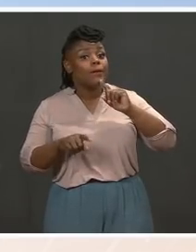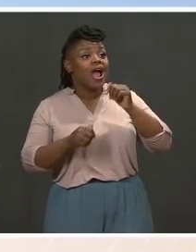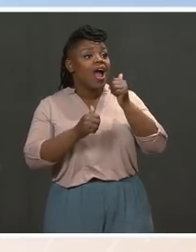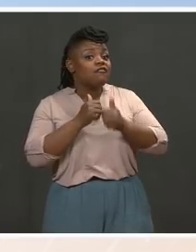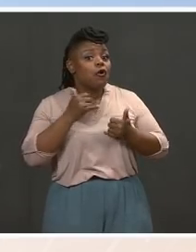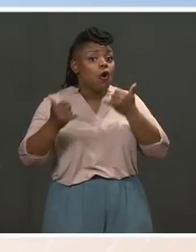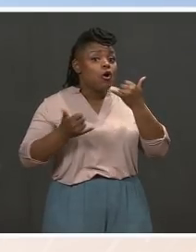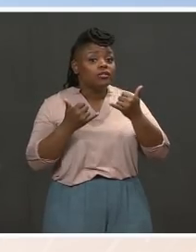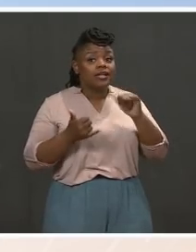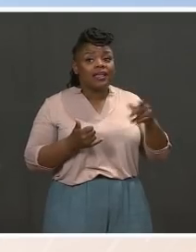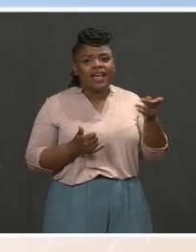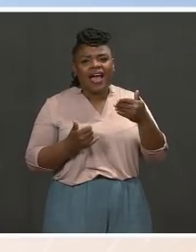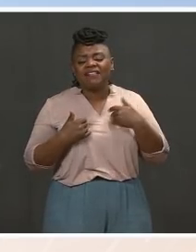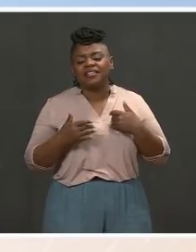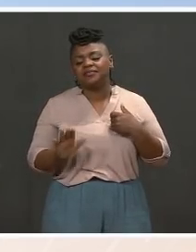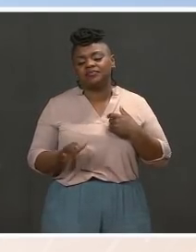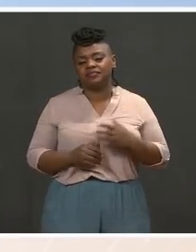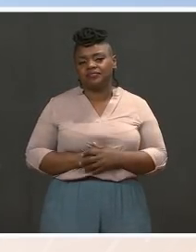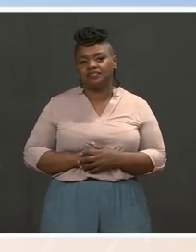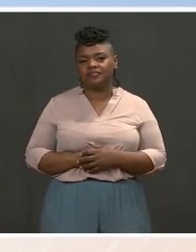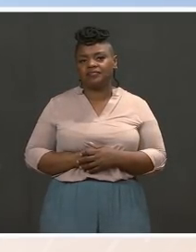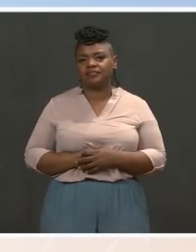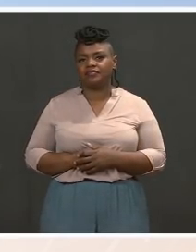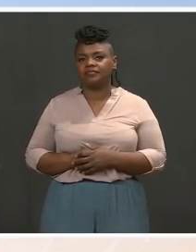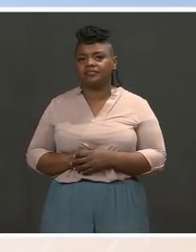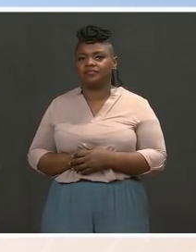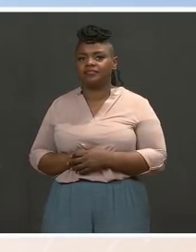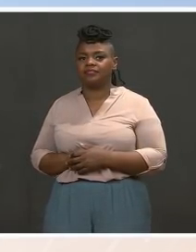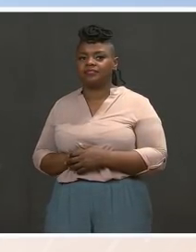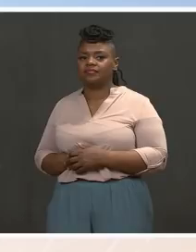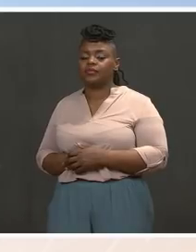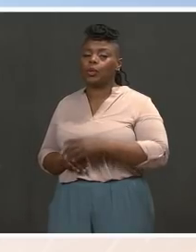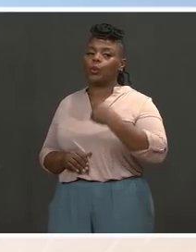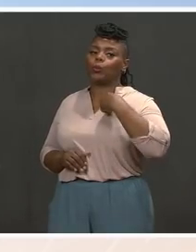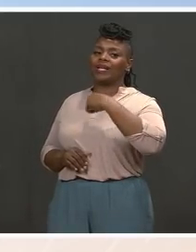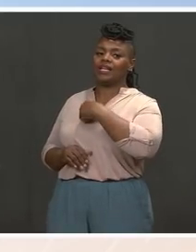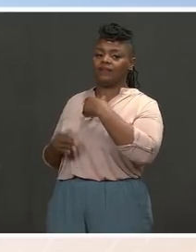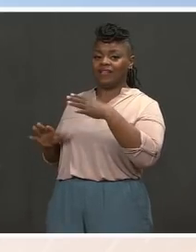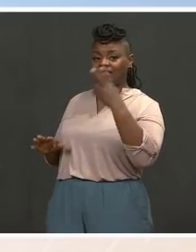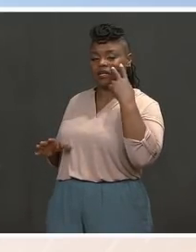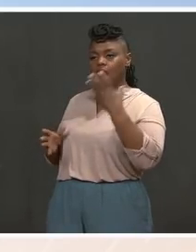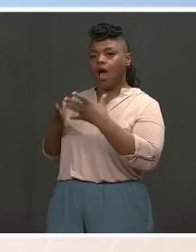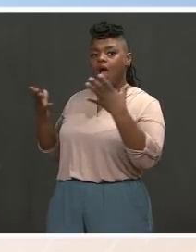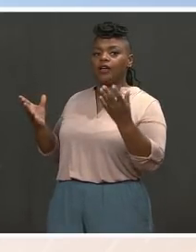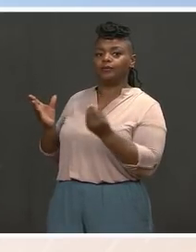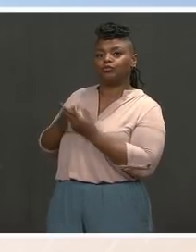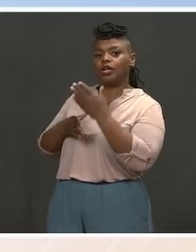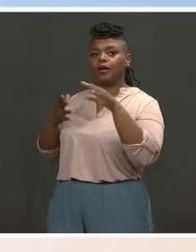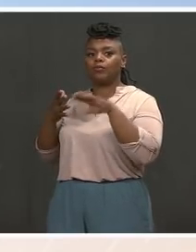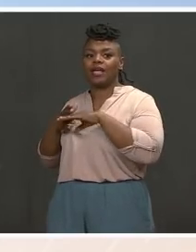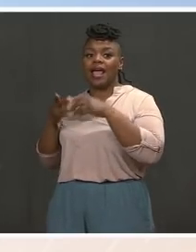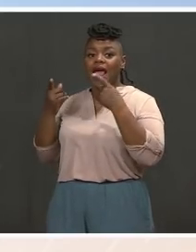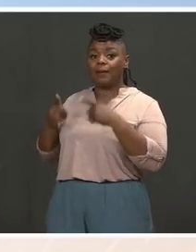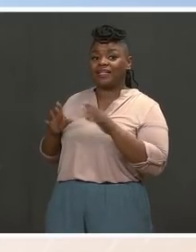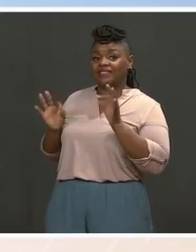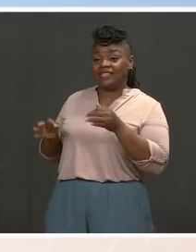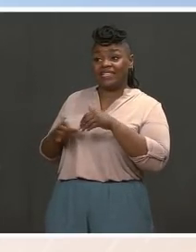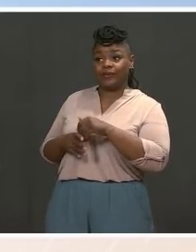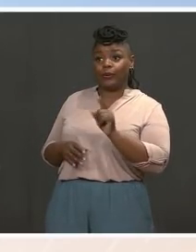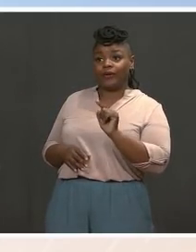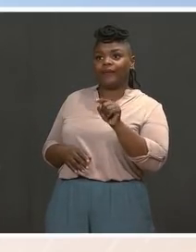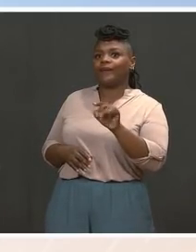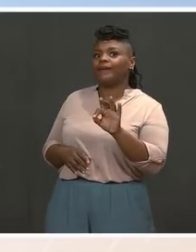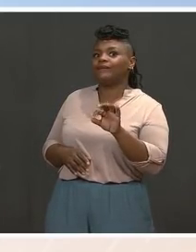The And I wanted to ask, we've been seeing a lot of images of spring breakers, especially in Florida. And I was curious how